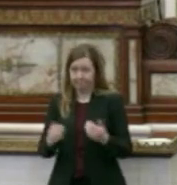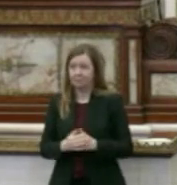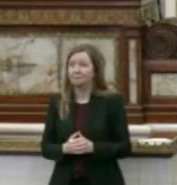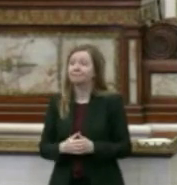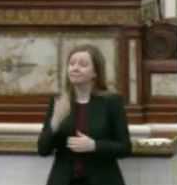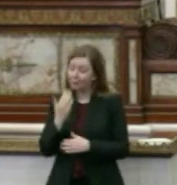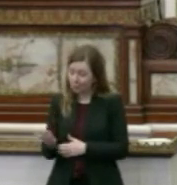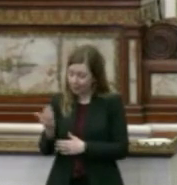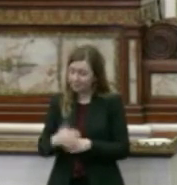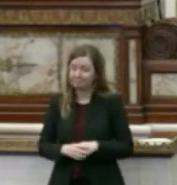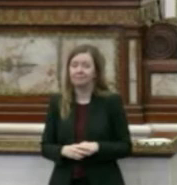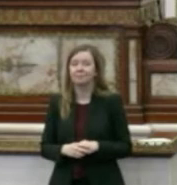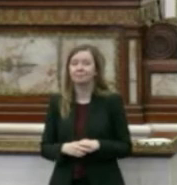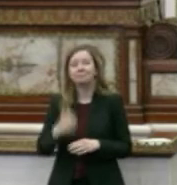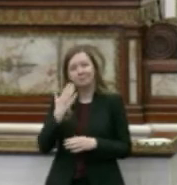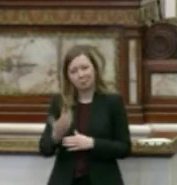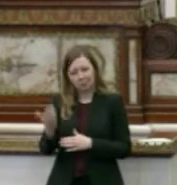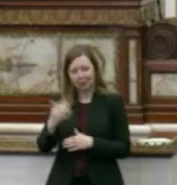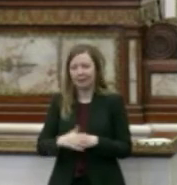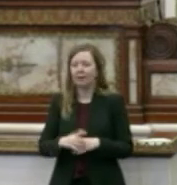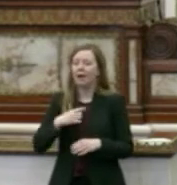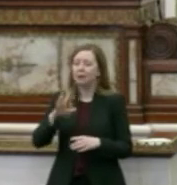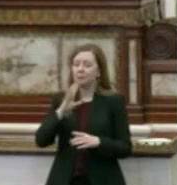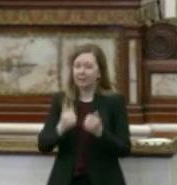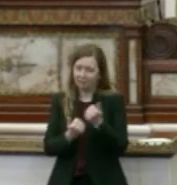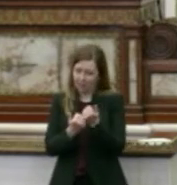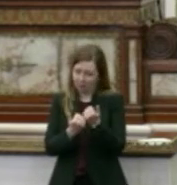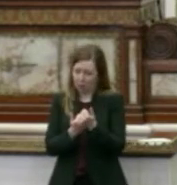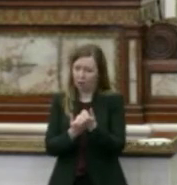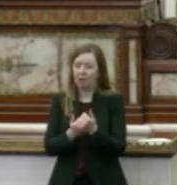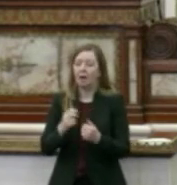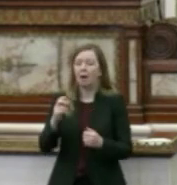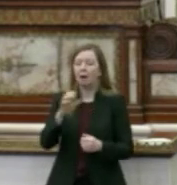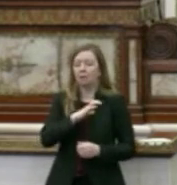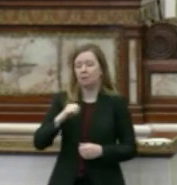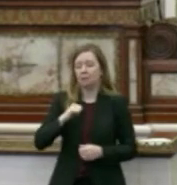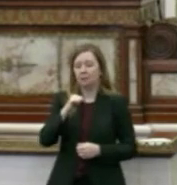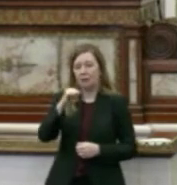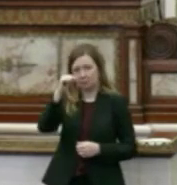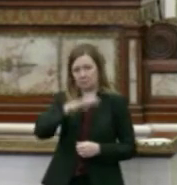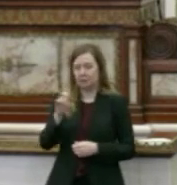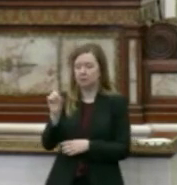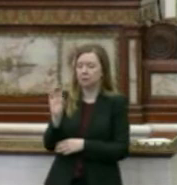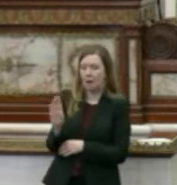Good morning. Good morning. I'm speaking in favor of Councilman Dahm's Resolution